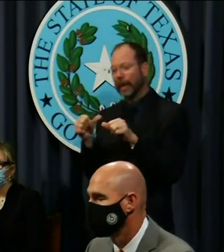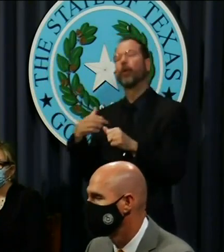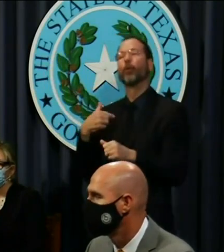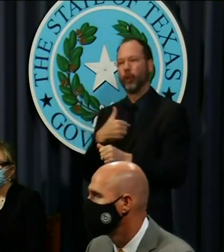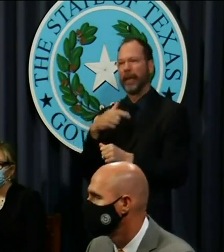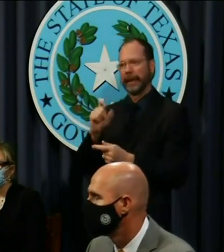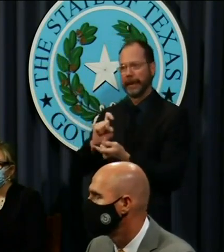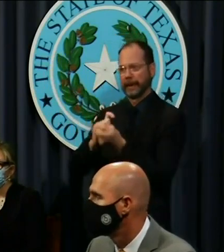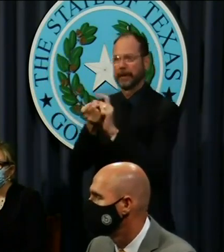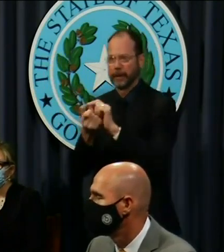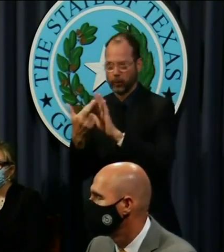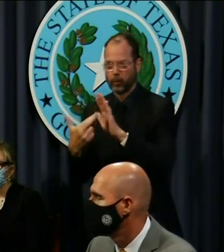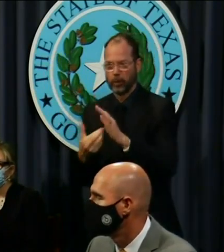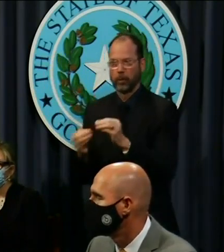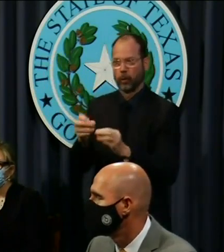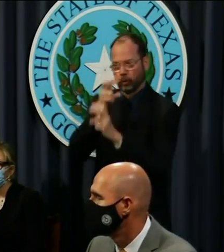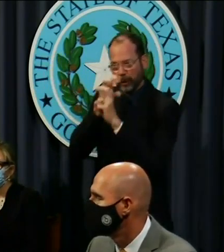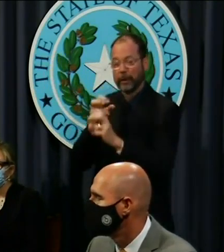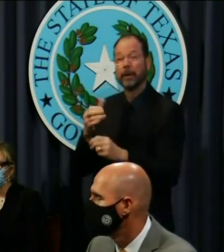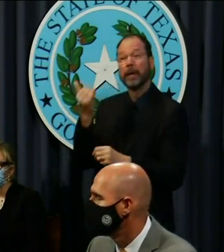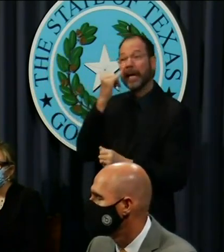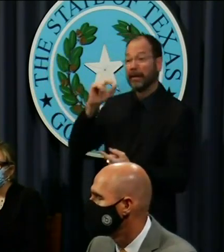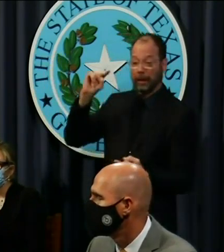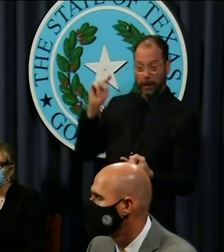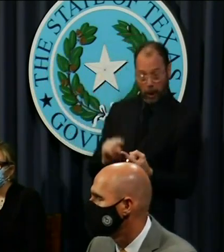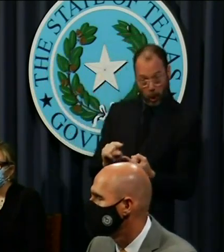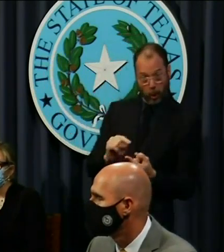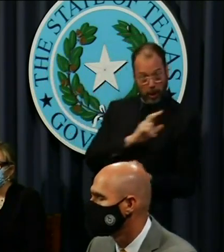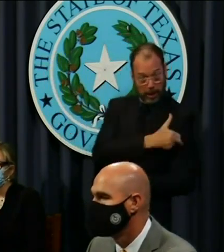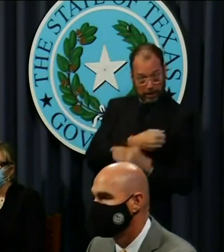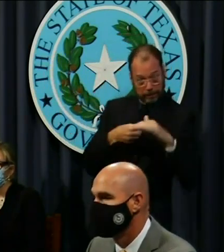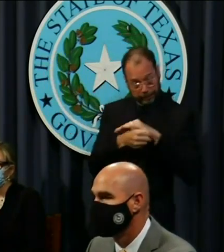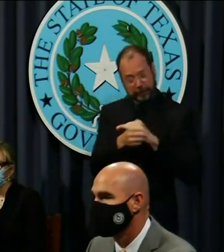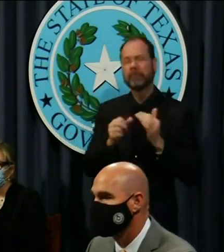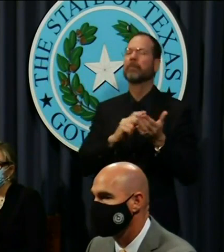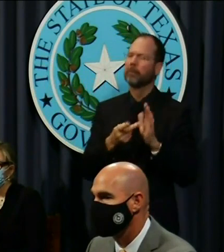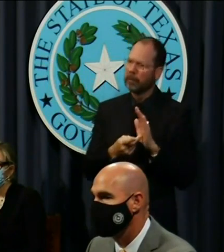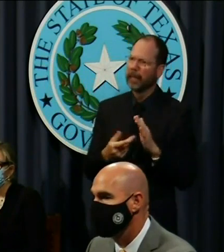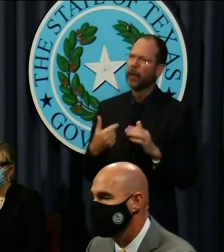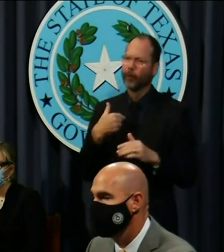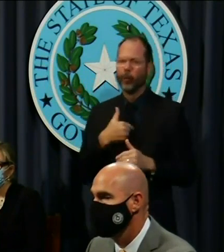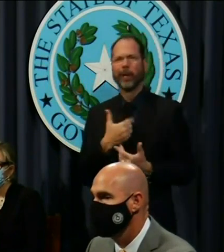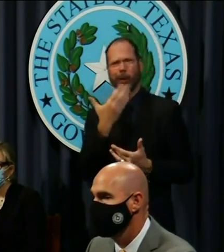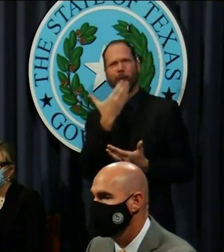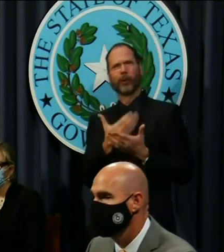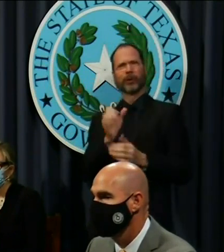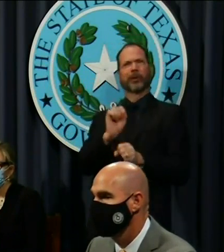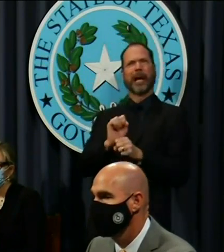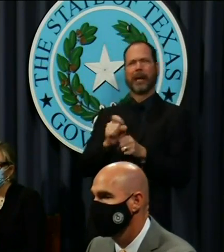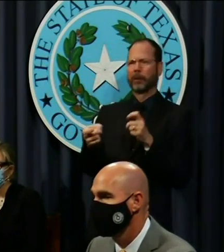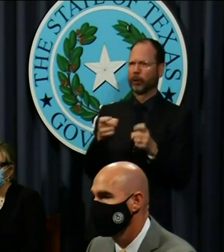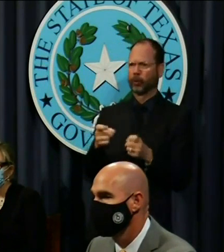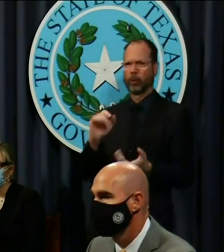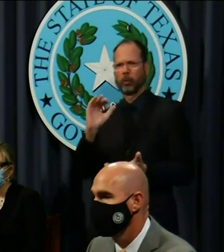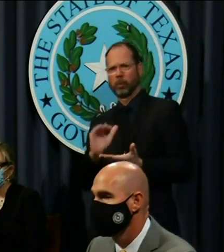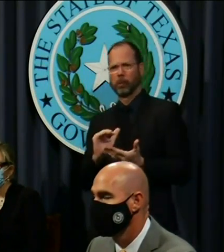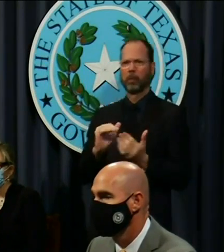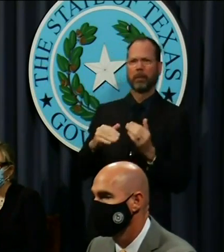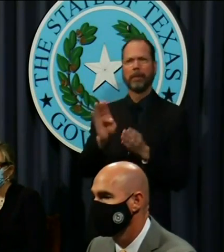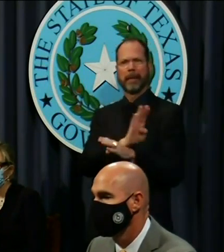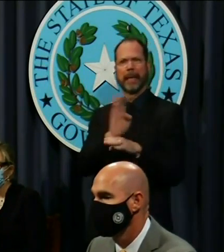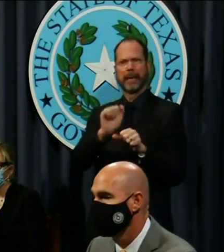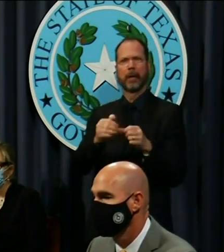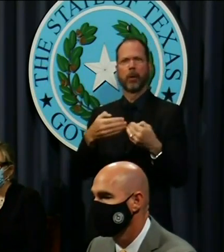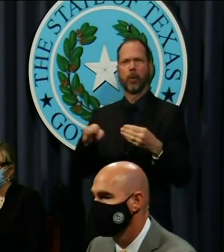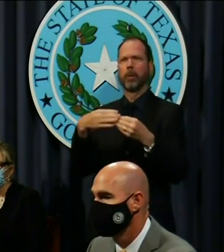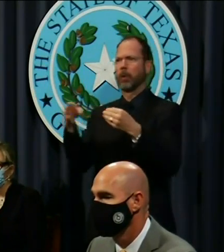is needed. When hospitalizations are low, it means that COVID is better contained in that region and that businesses can reopen.